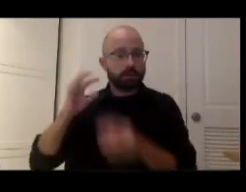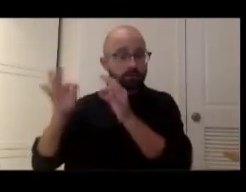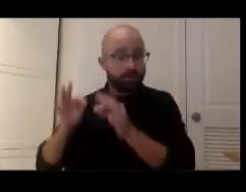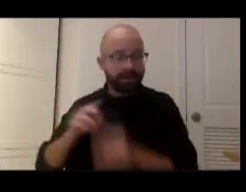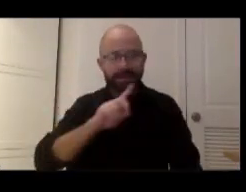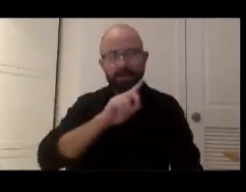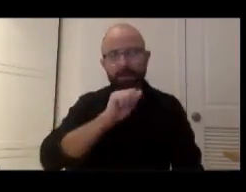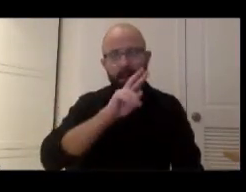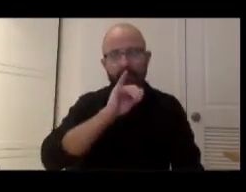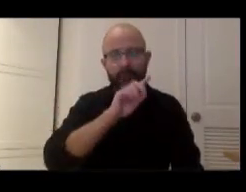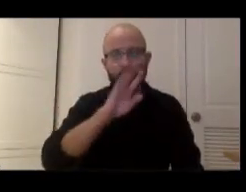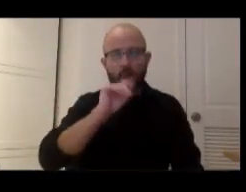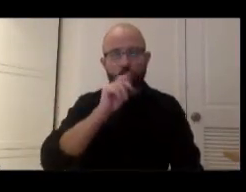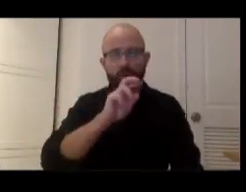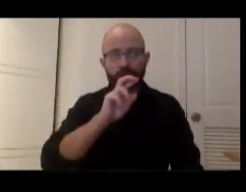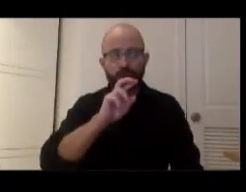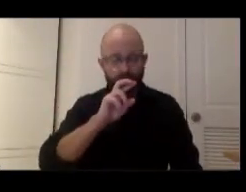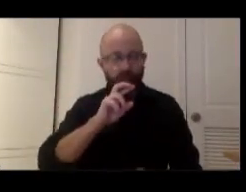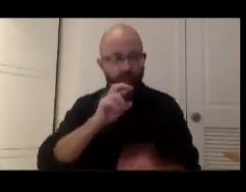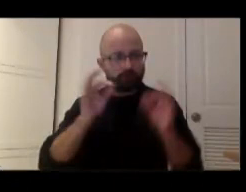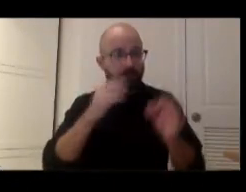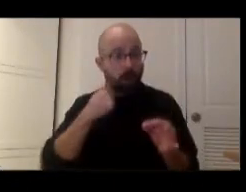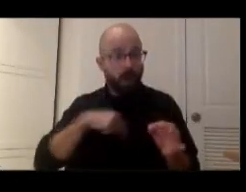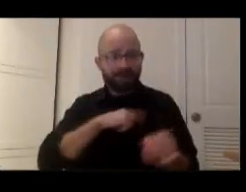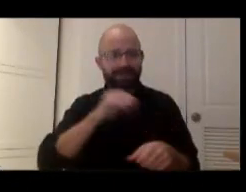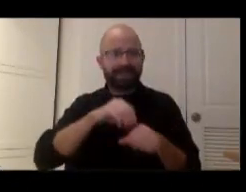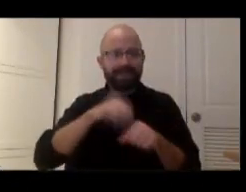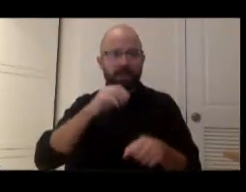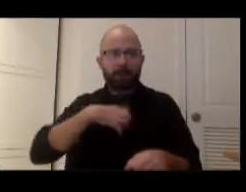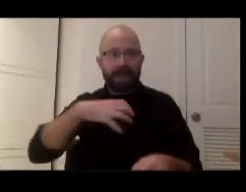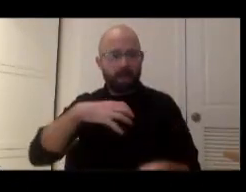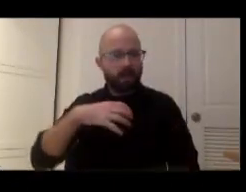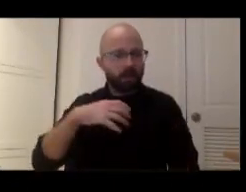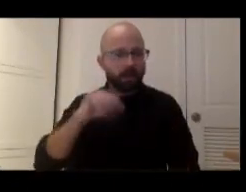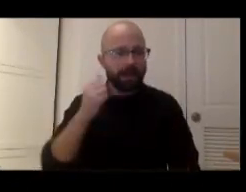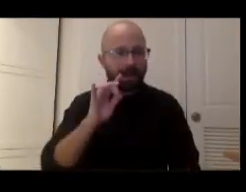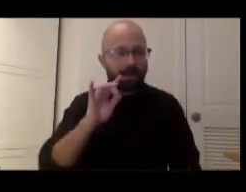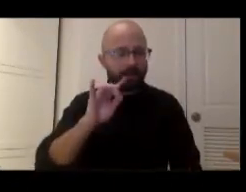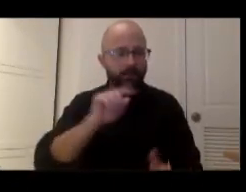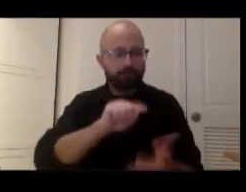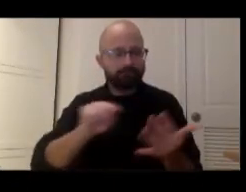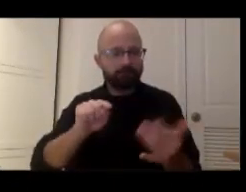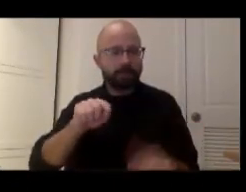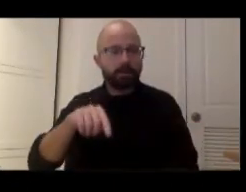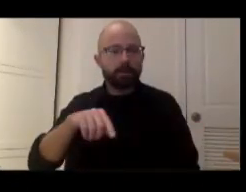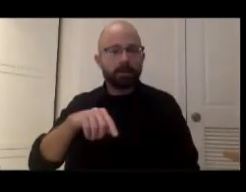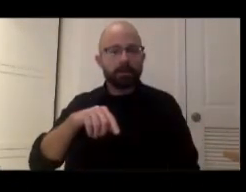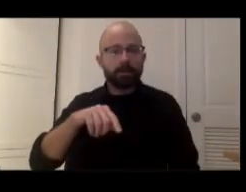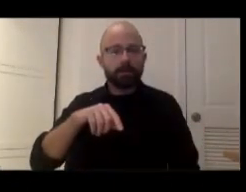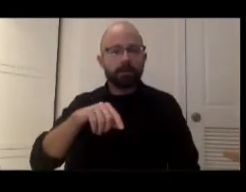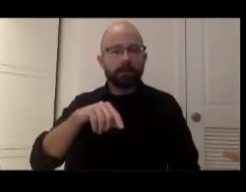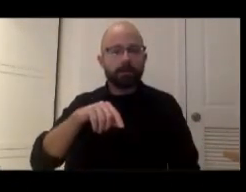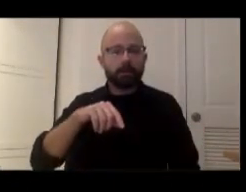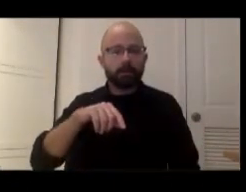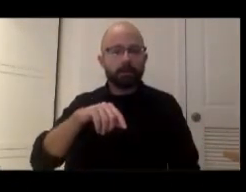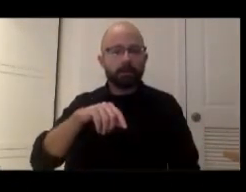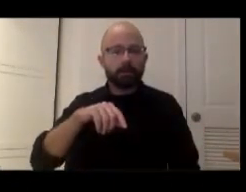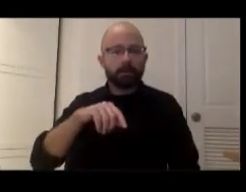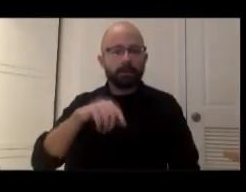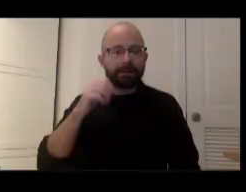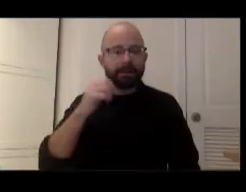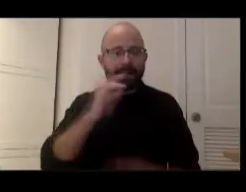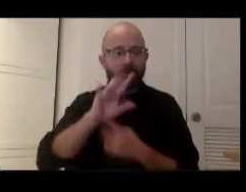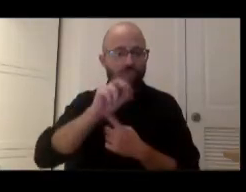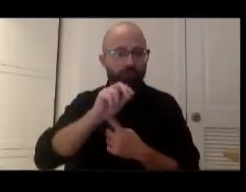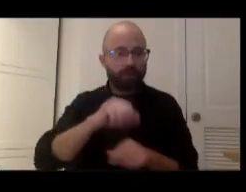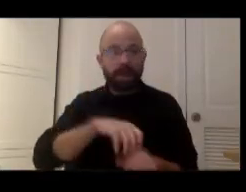for us in his appeal in in 1830 that Phyllis Wheatley you know did two generations before um the